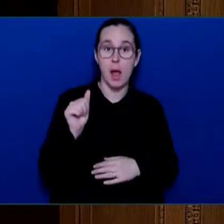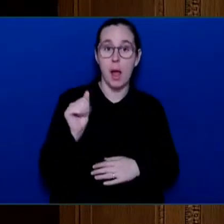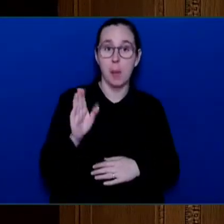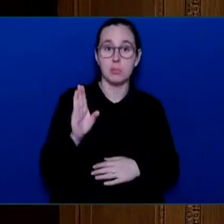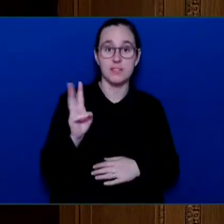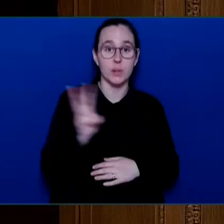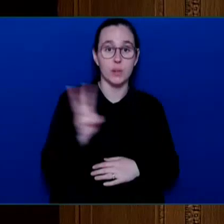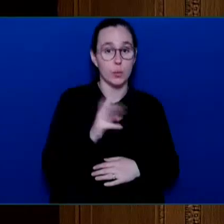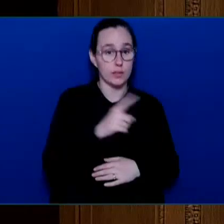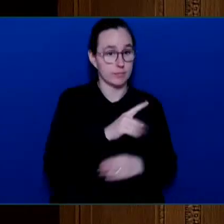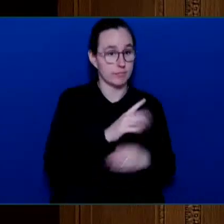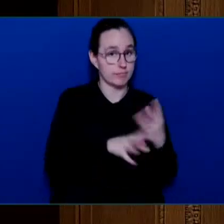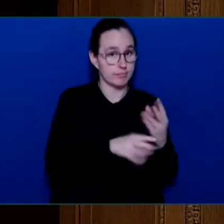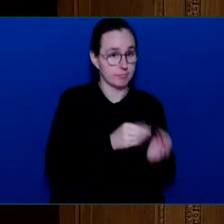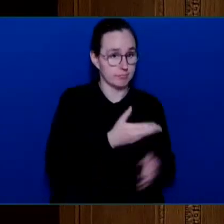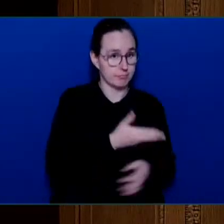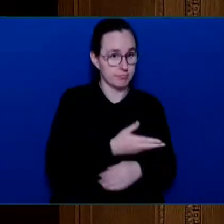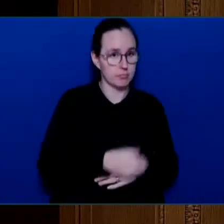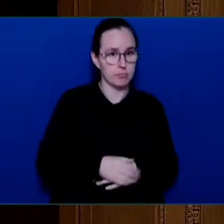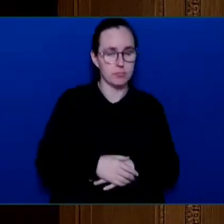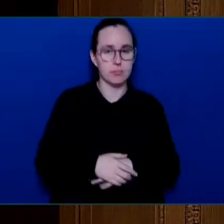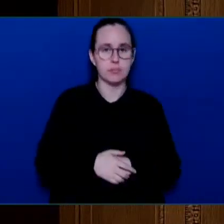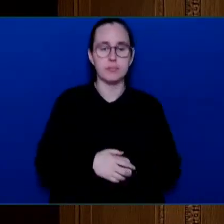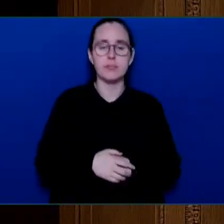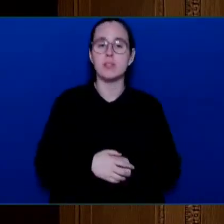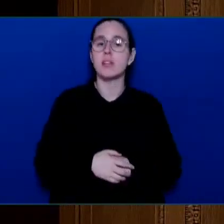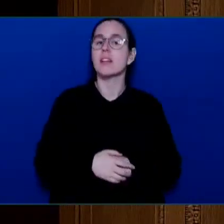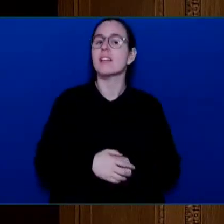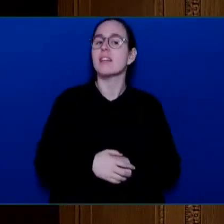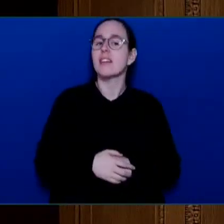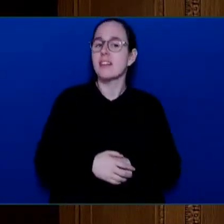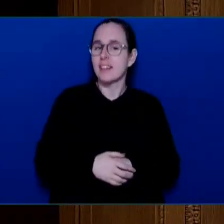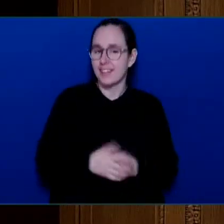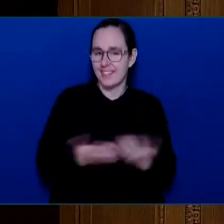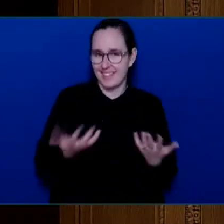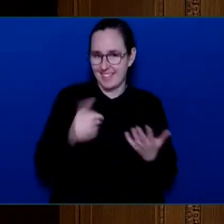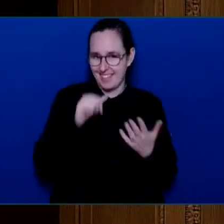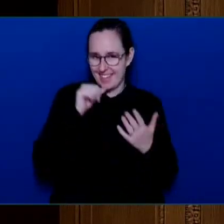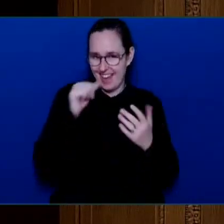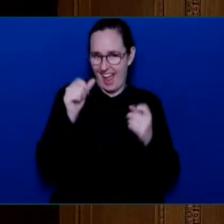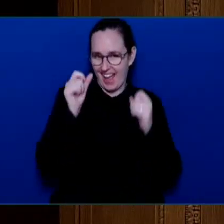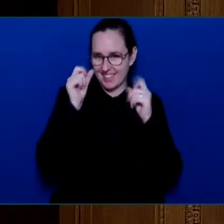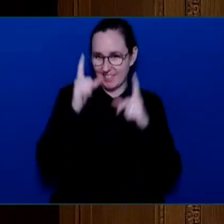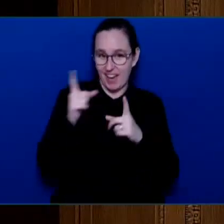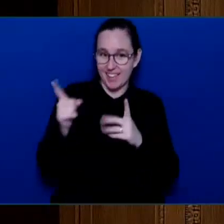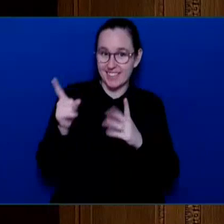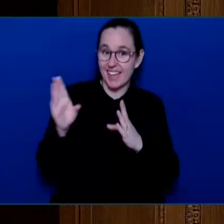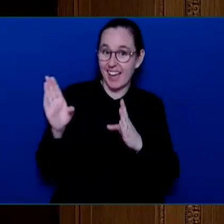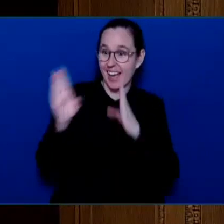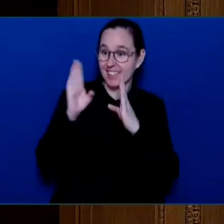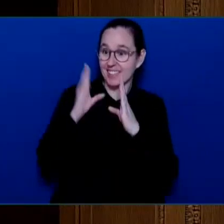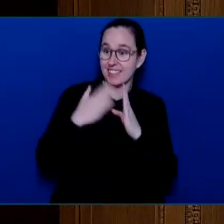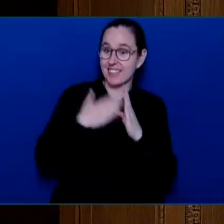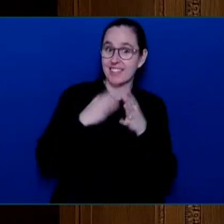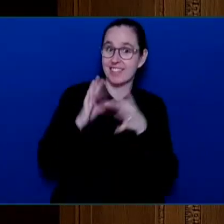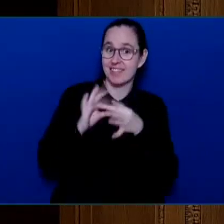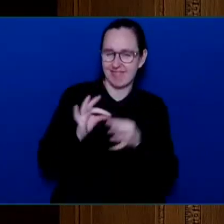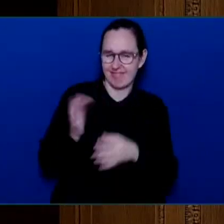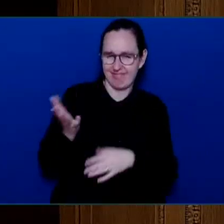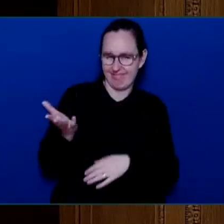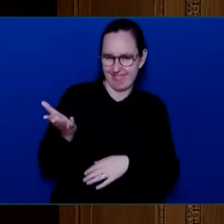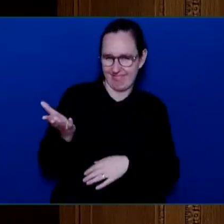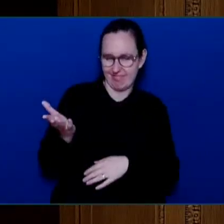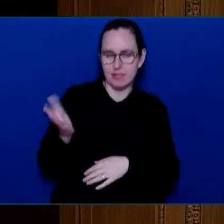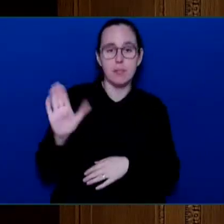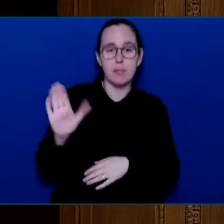have had to say. Yesterday, he wrote to the Minister. And in his six-page letter, he